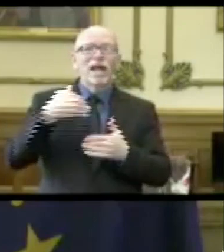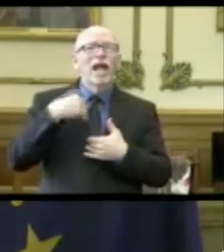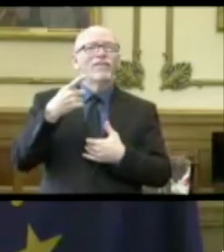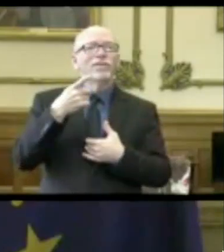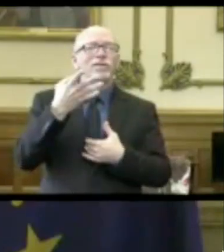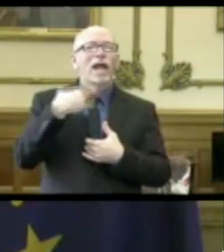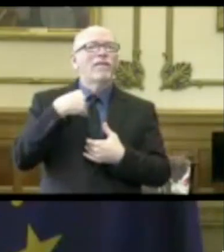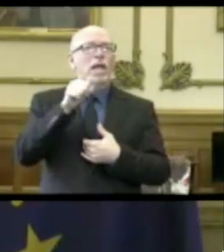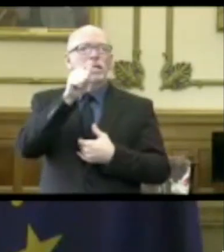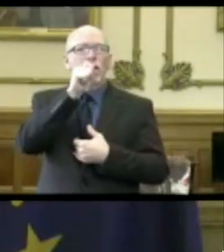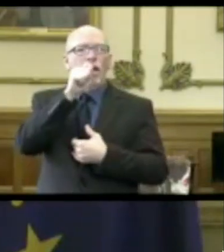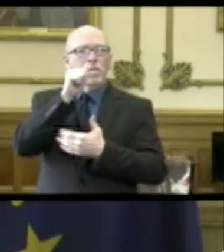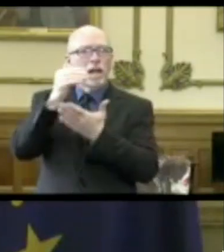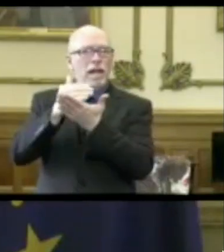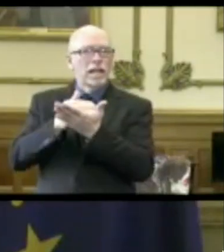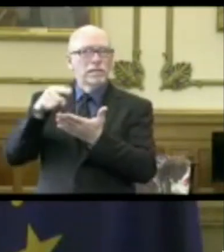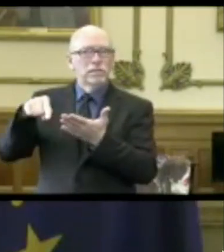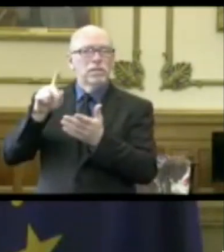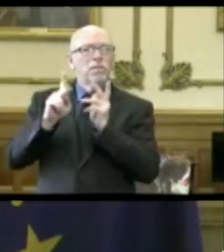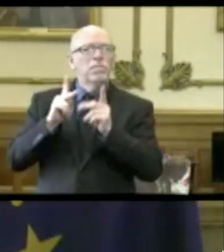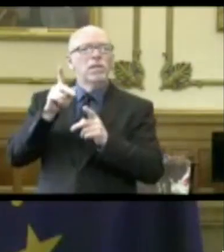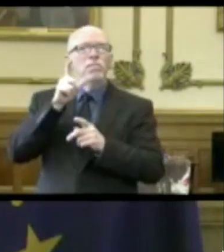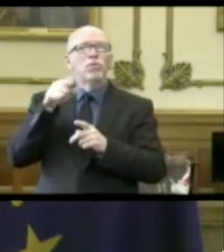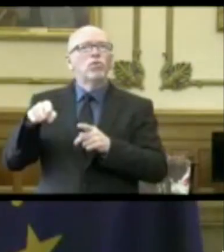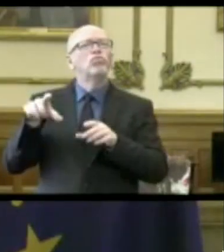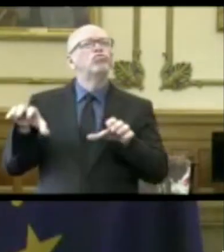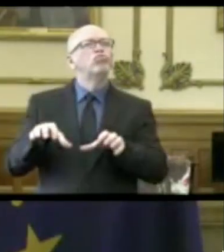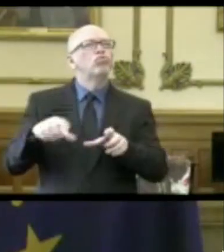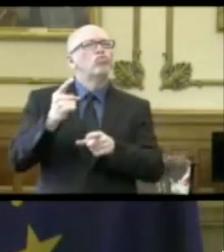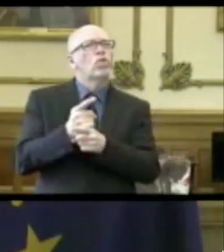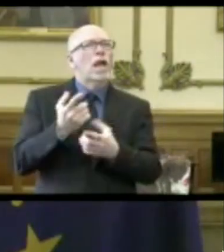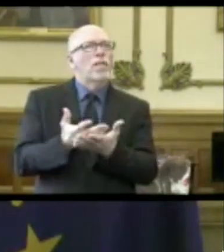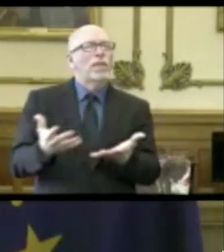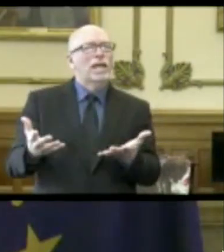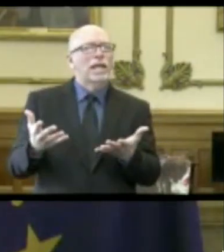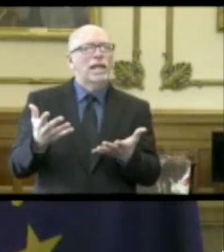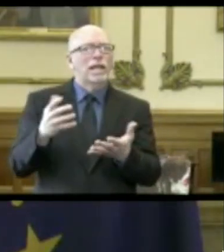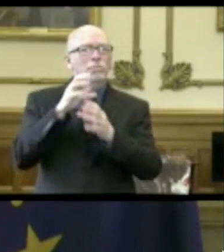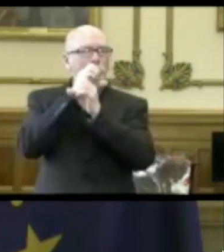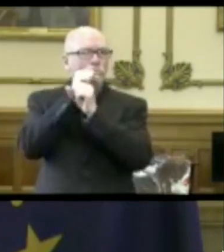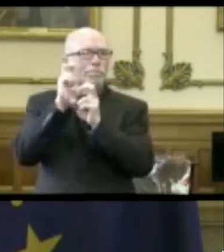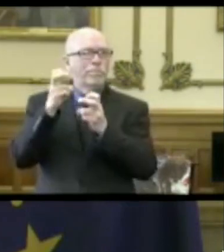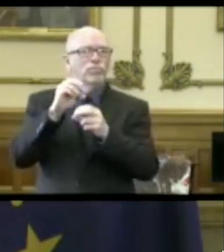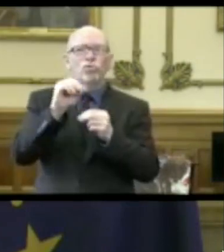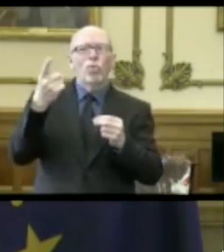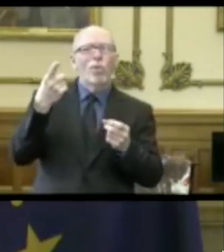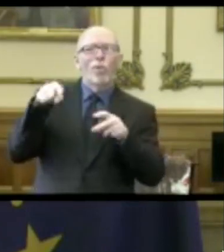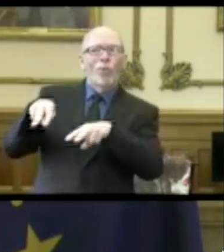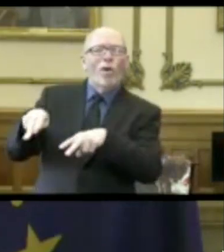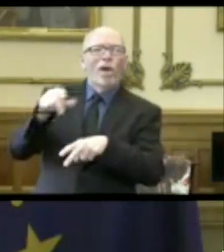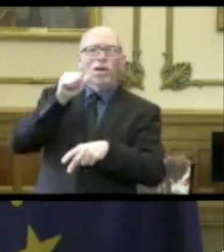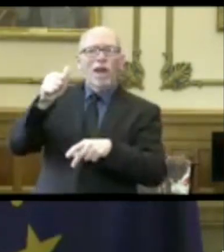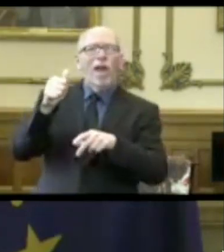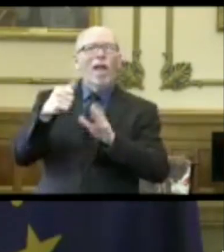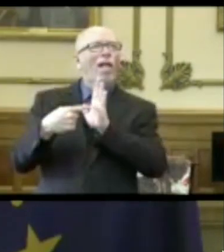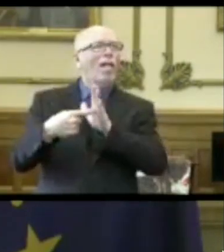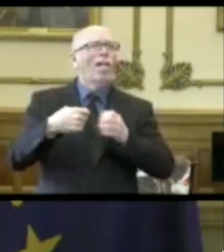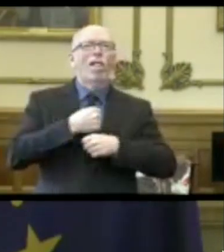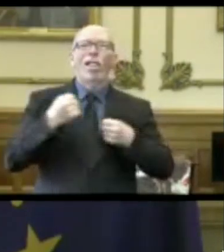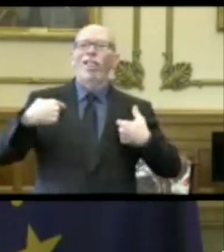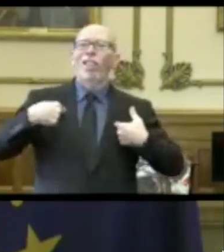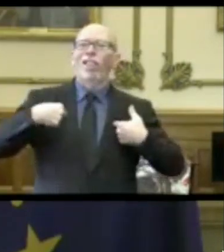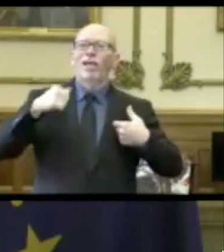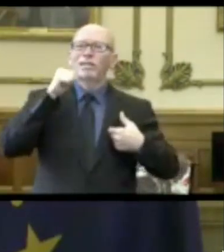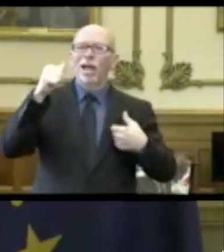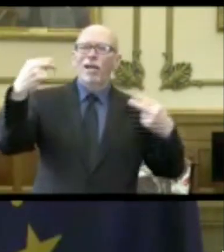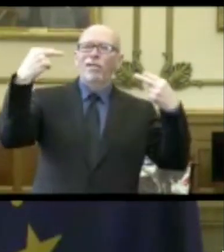list as well of folks that are just doing the right thing when no one's watching or they don't want the